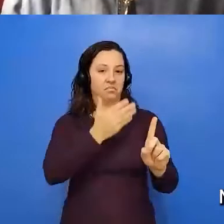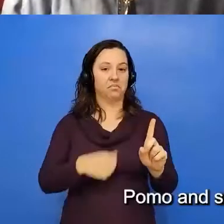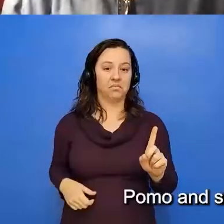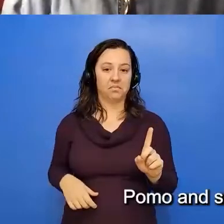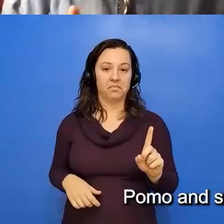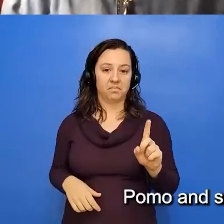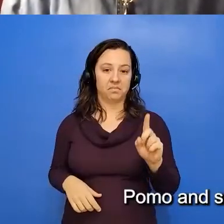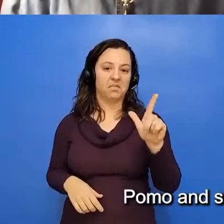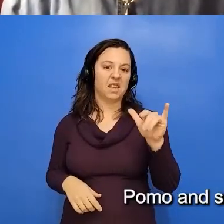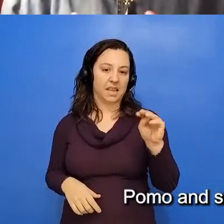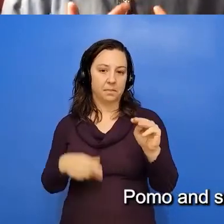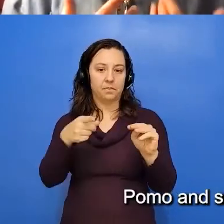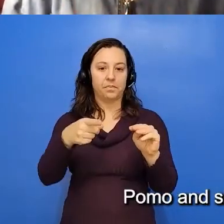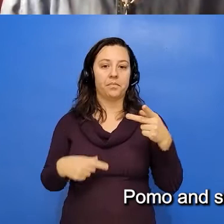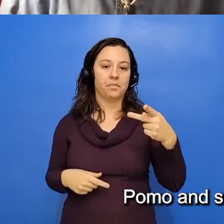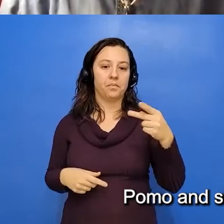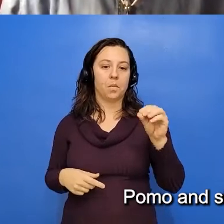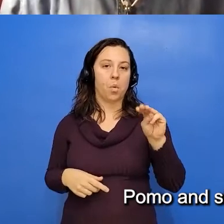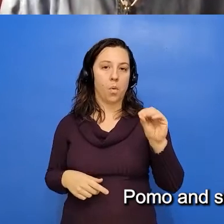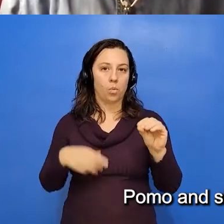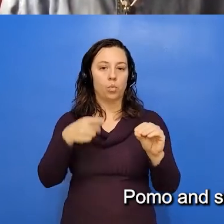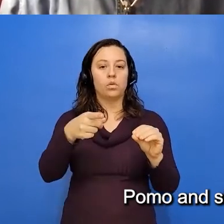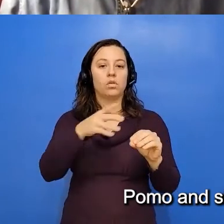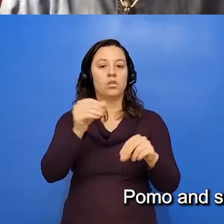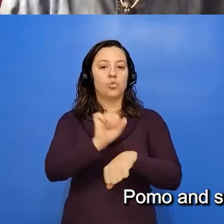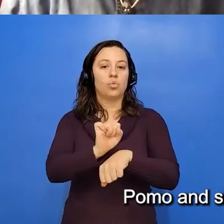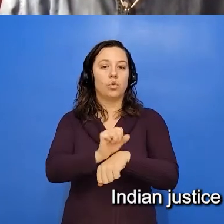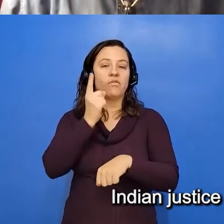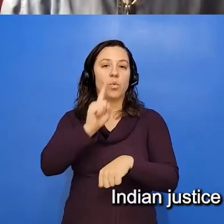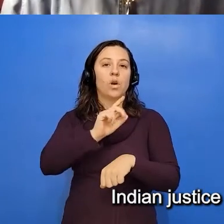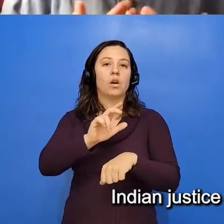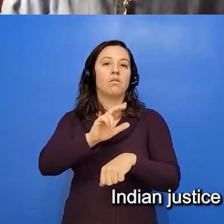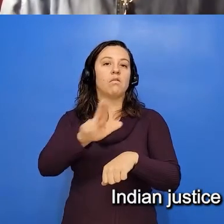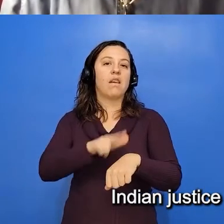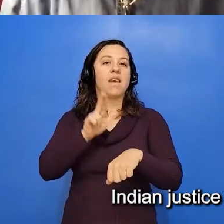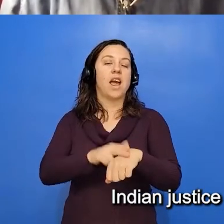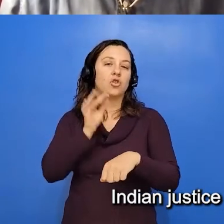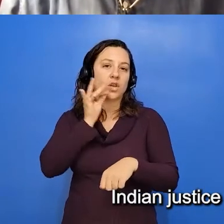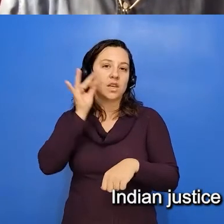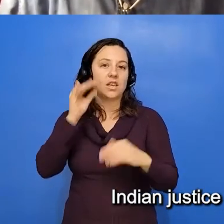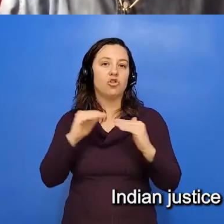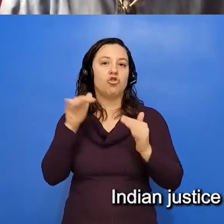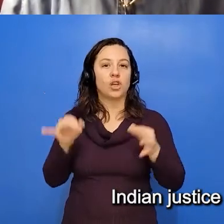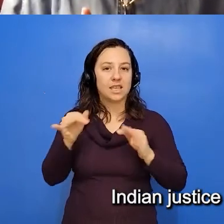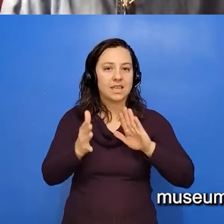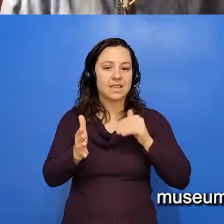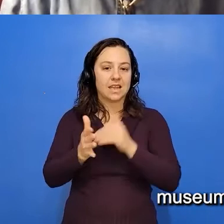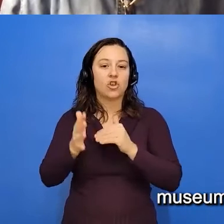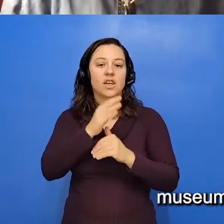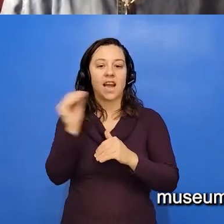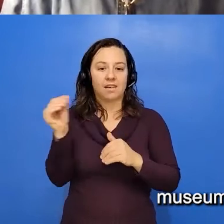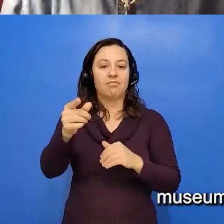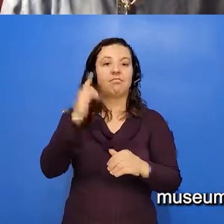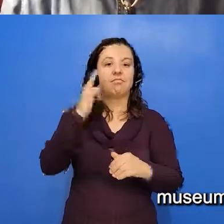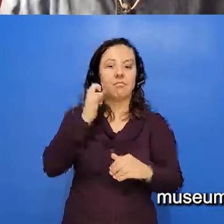is POMO and she has worked for the National Indian Justice Center and the California Indian Museum and Cultural Center